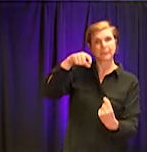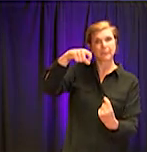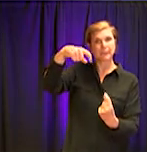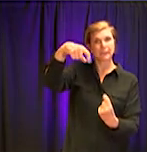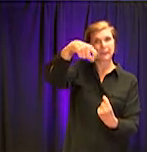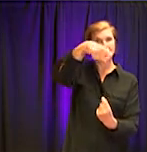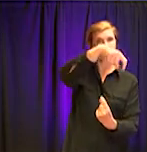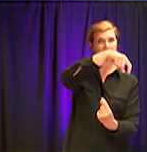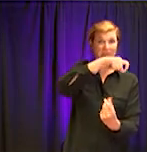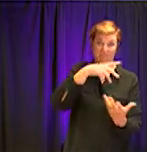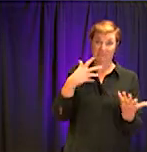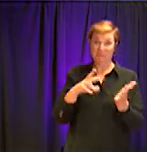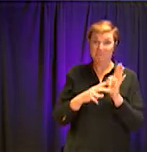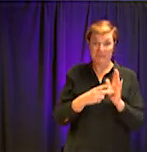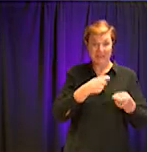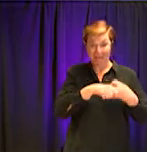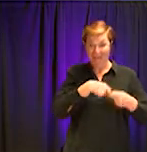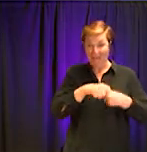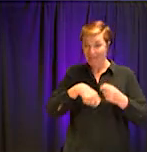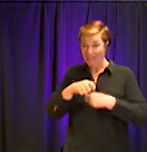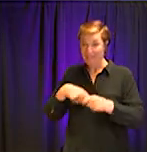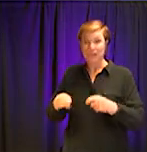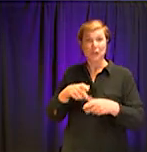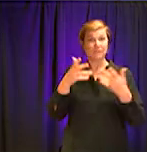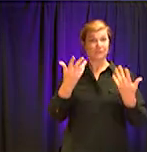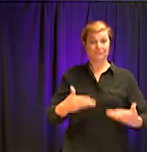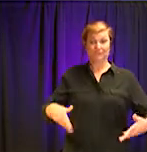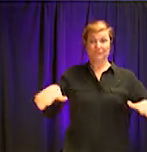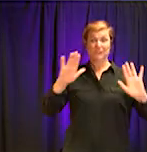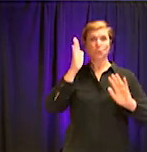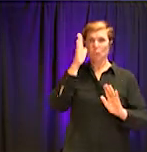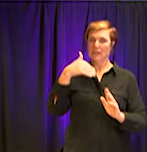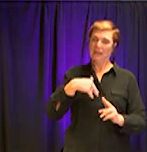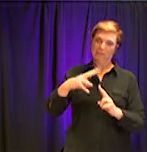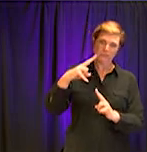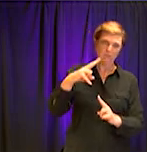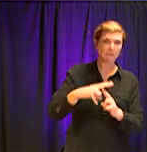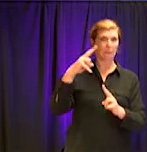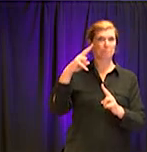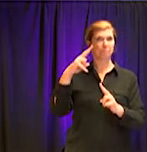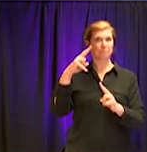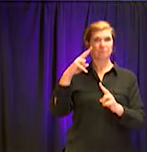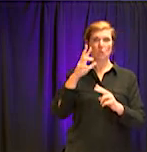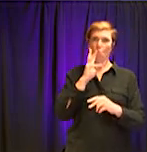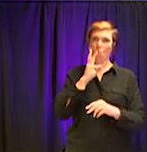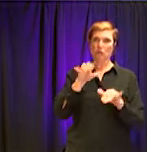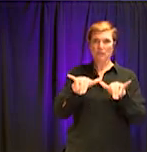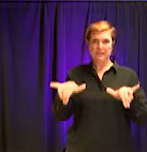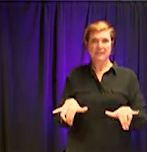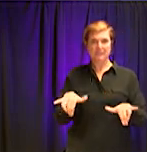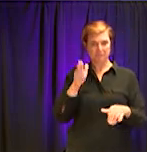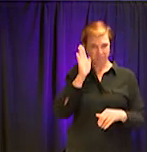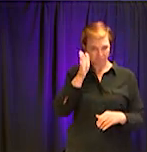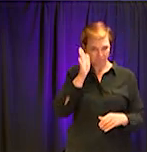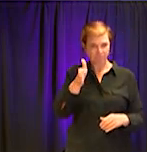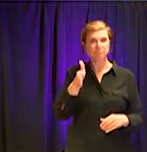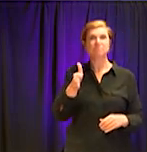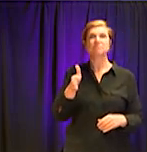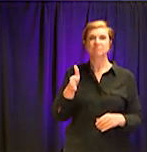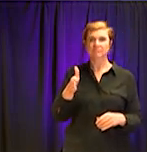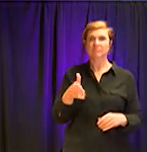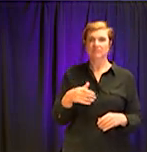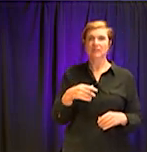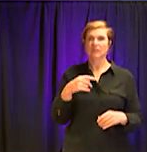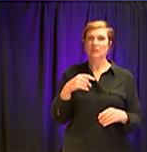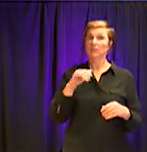a first-class water meter system throughout the county. It's a three-year project, and we have just completed our first year.